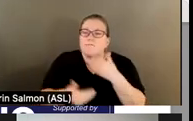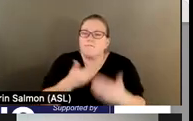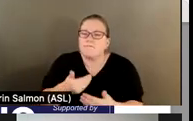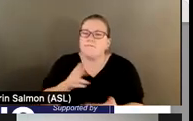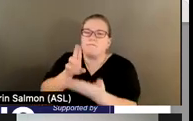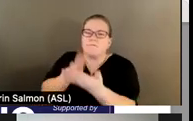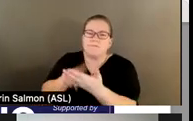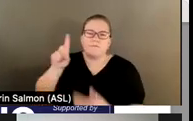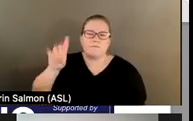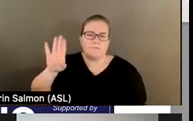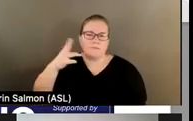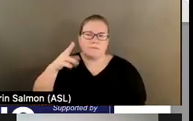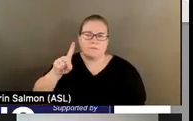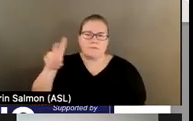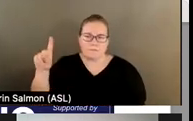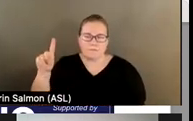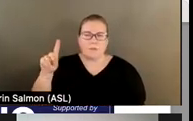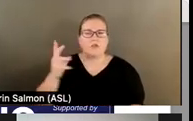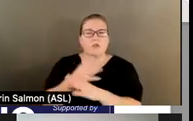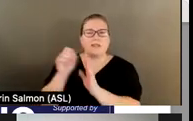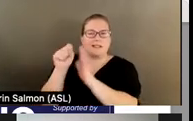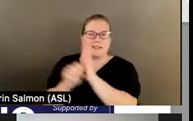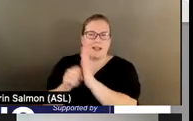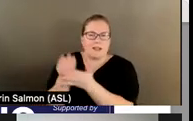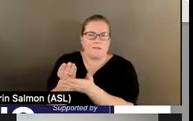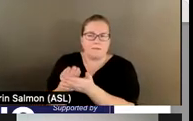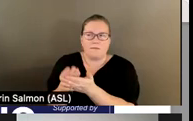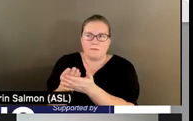Developmental Disabilities, utilizing state appropriated funds.